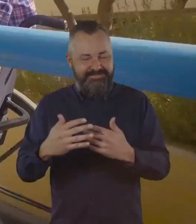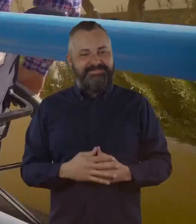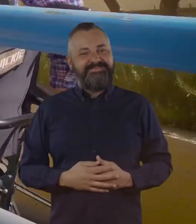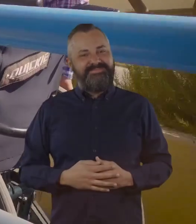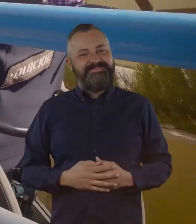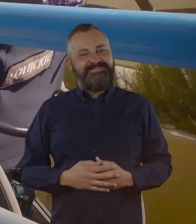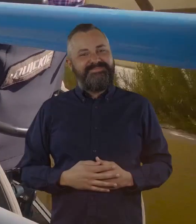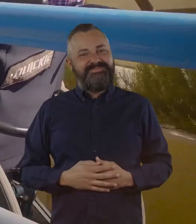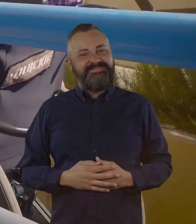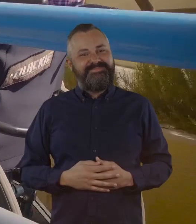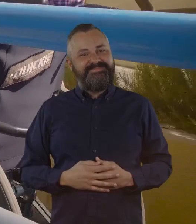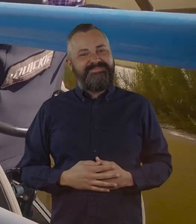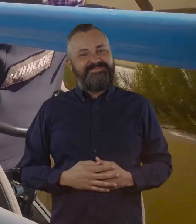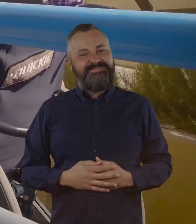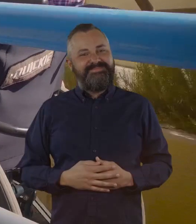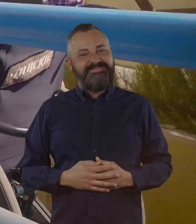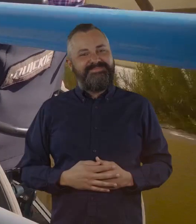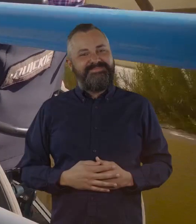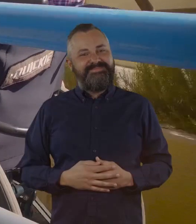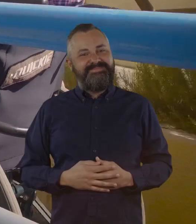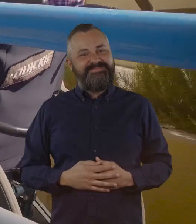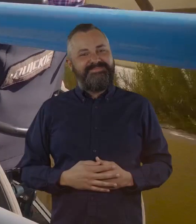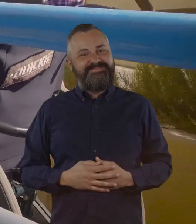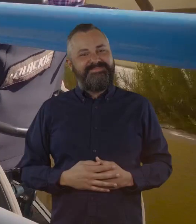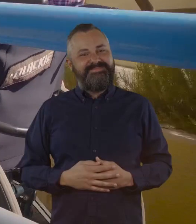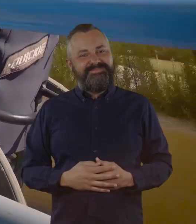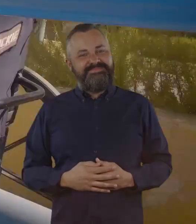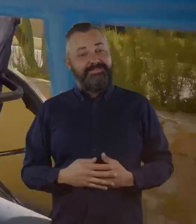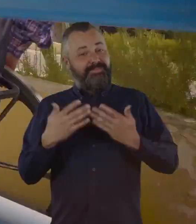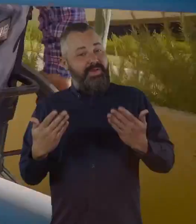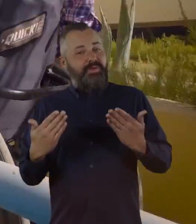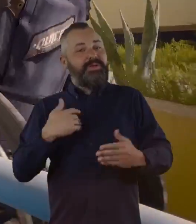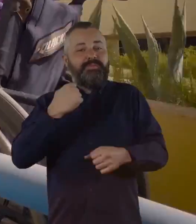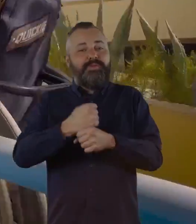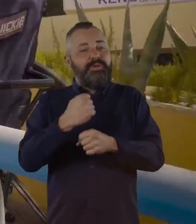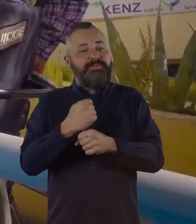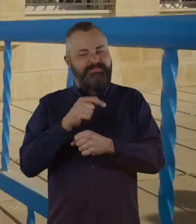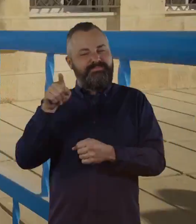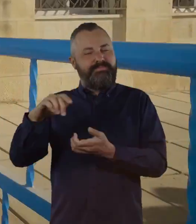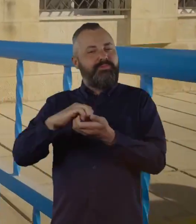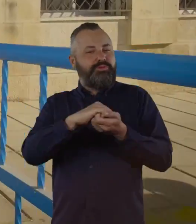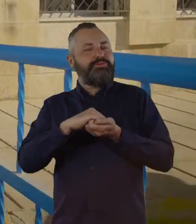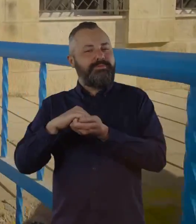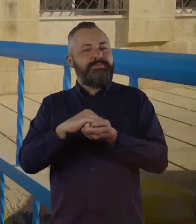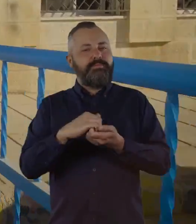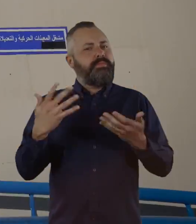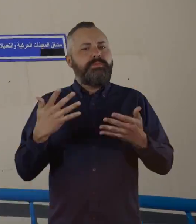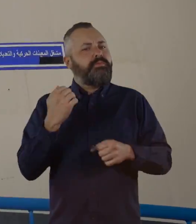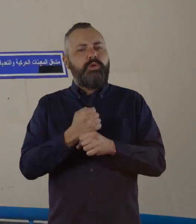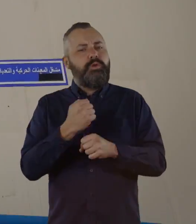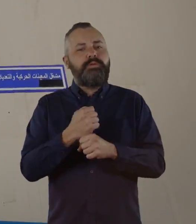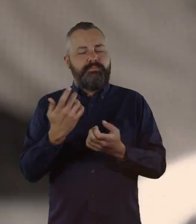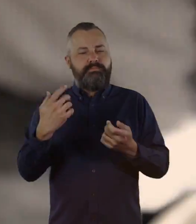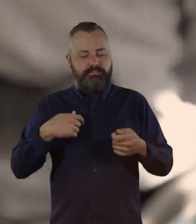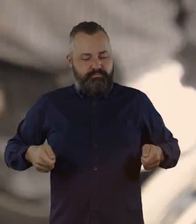Khalid uses a blue handrail to help pull his chair up a ramp. Now I work at the Tal Hussain Society as a technician